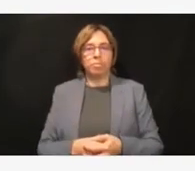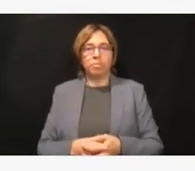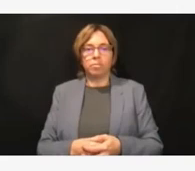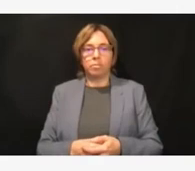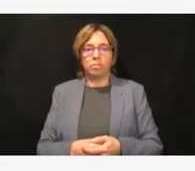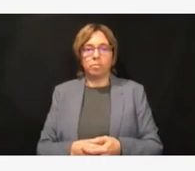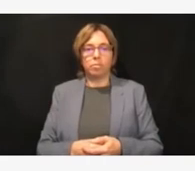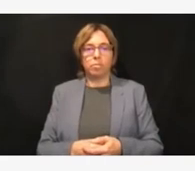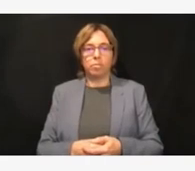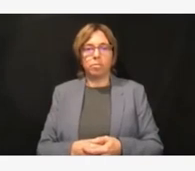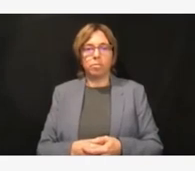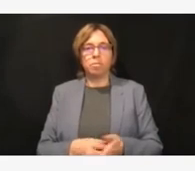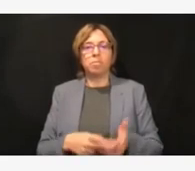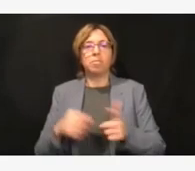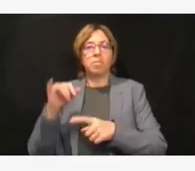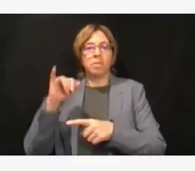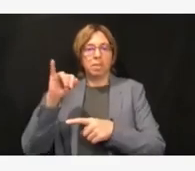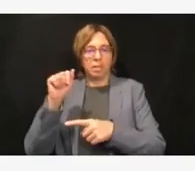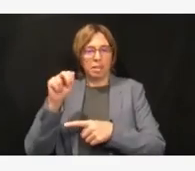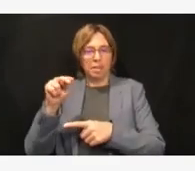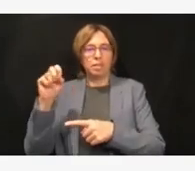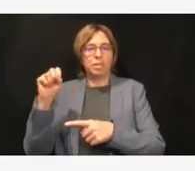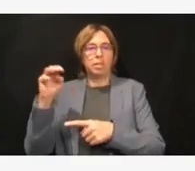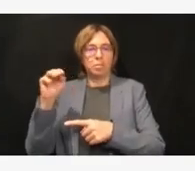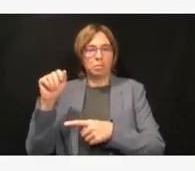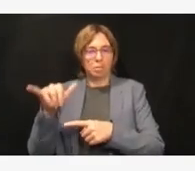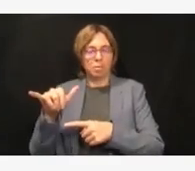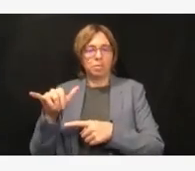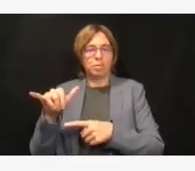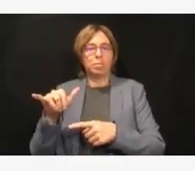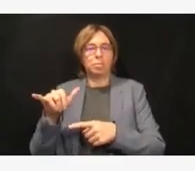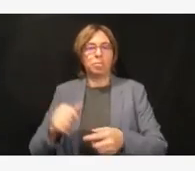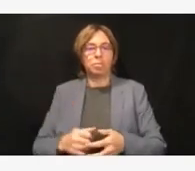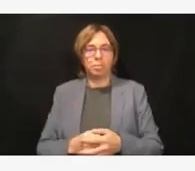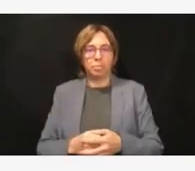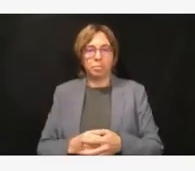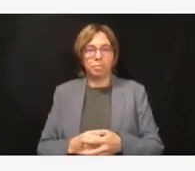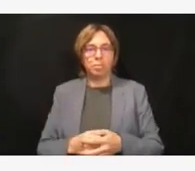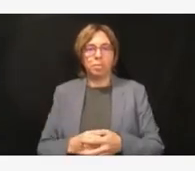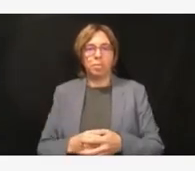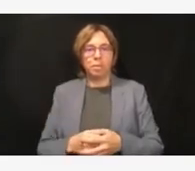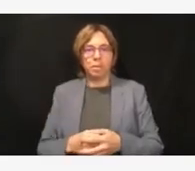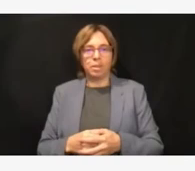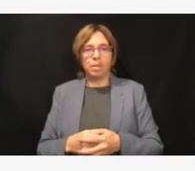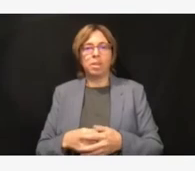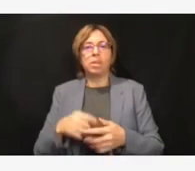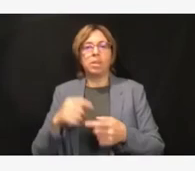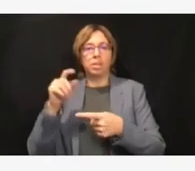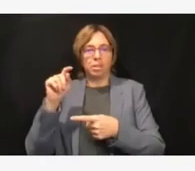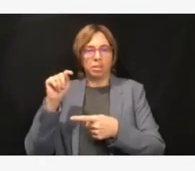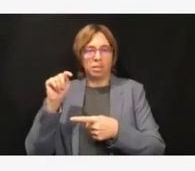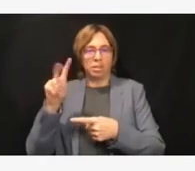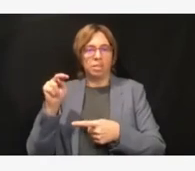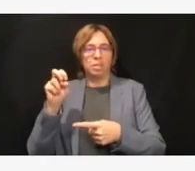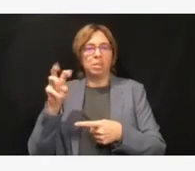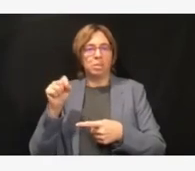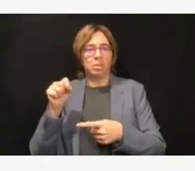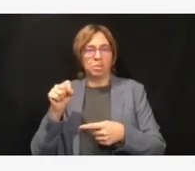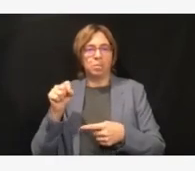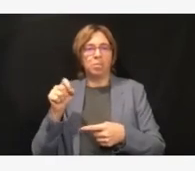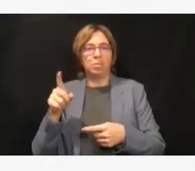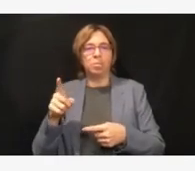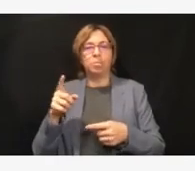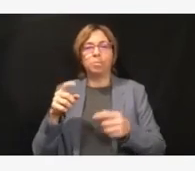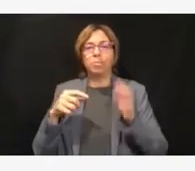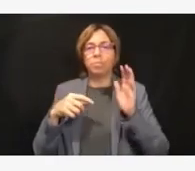Hello, this is Ian Smeigh with CREM2 News. My question is for Director Jepsen and Dr. Souza. Is there any estimated timeline for when the Panhandle Health